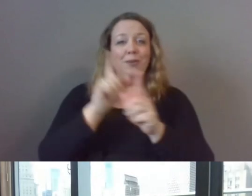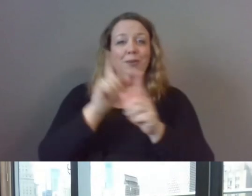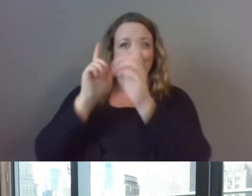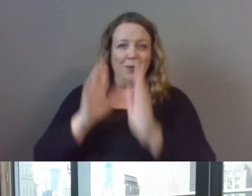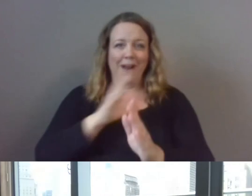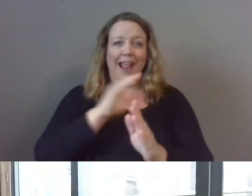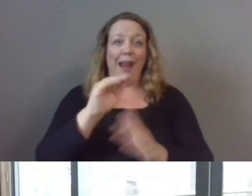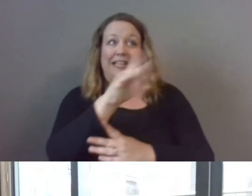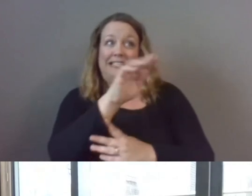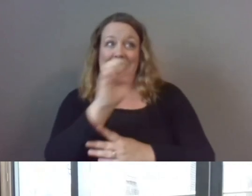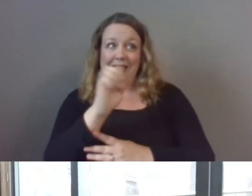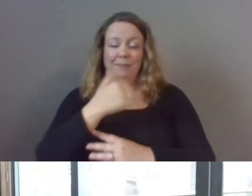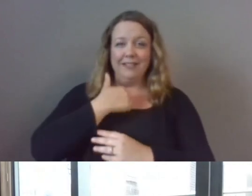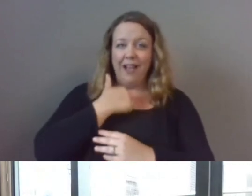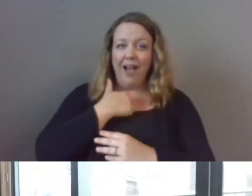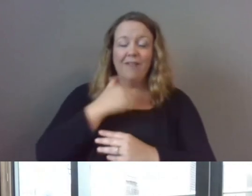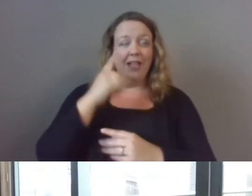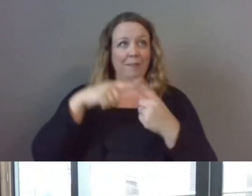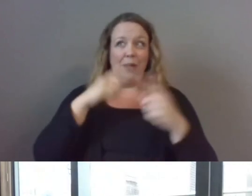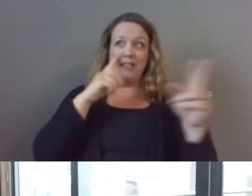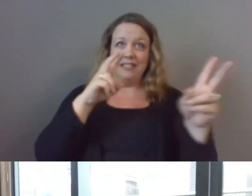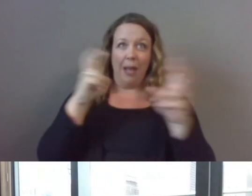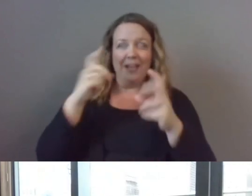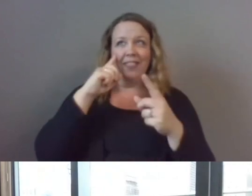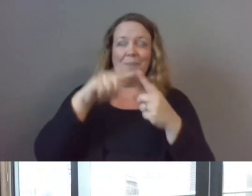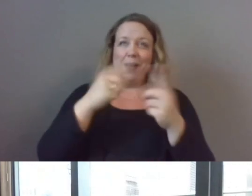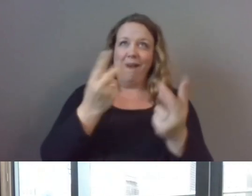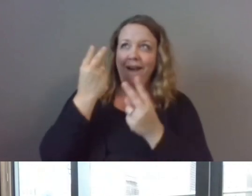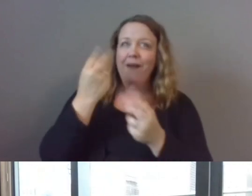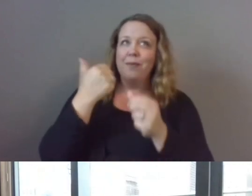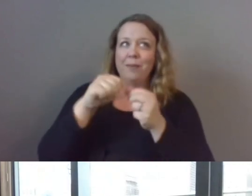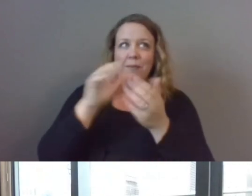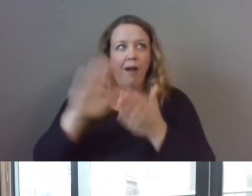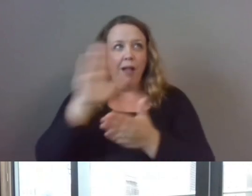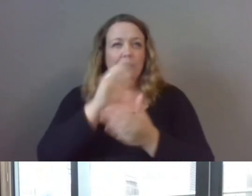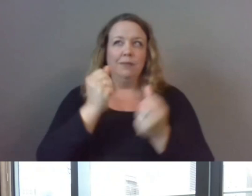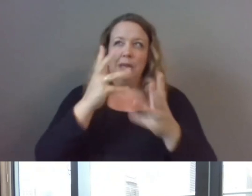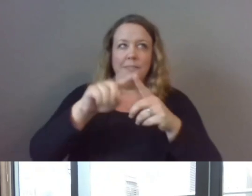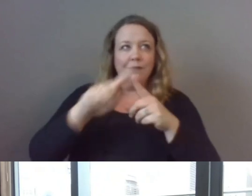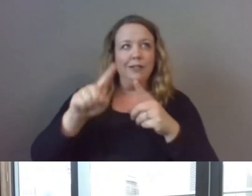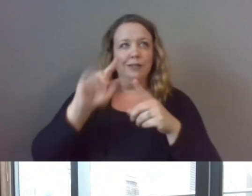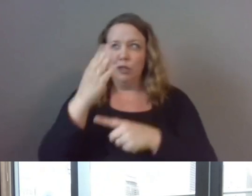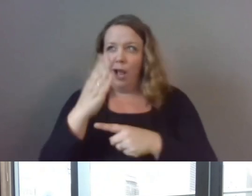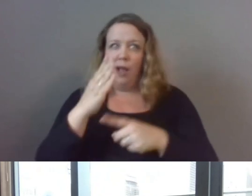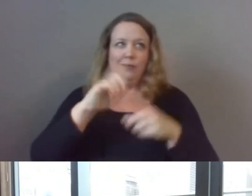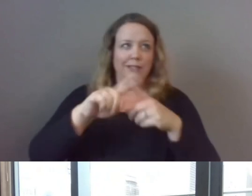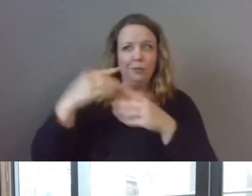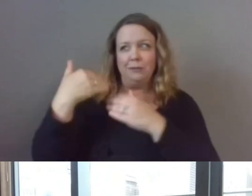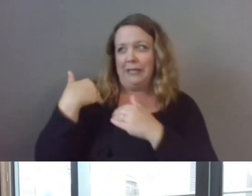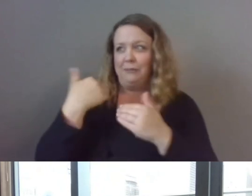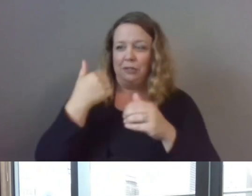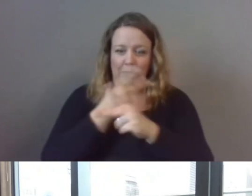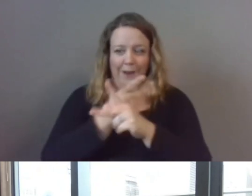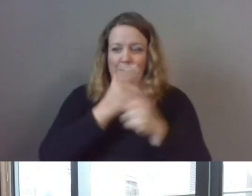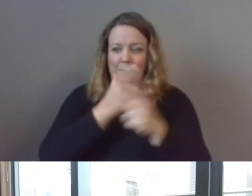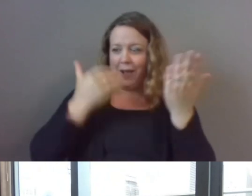topic that we're discussing today, I think about my days in college when I was stressed with multiple jobs and responsibilities and trying to figure out who I was